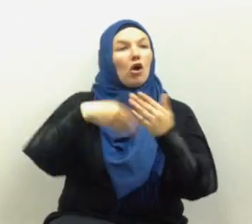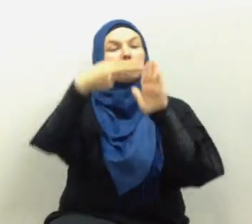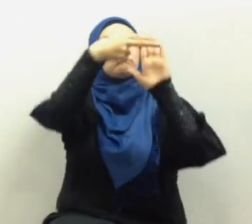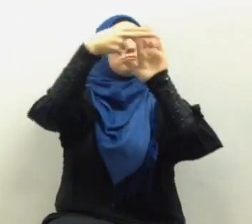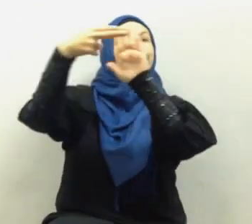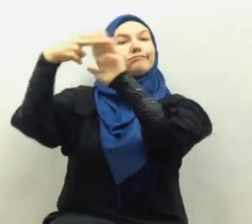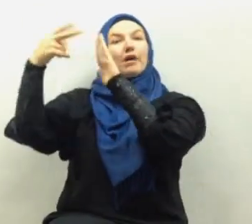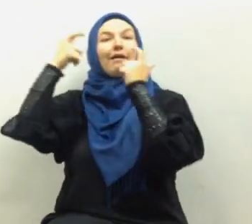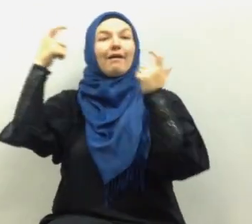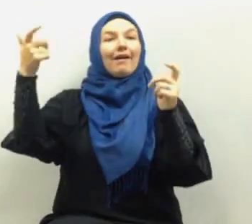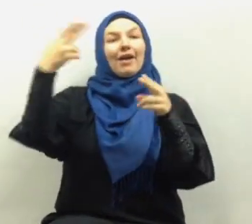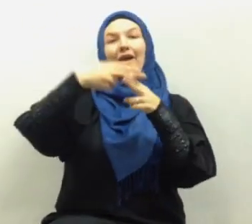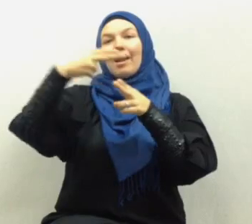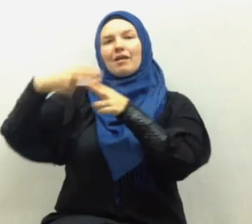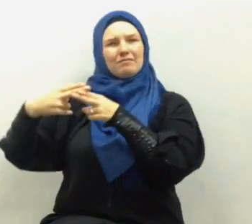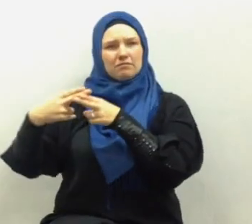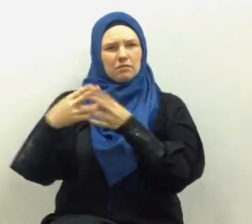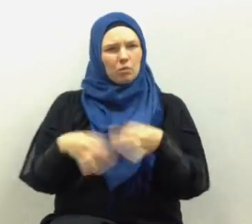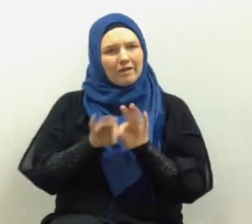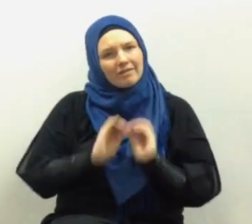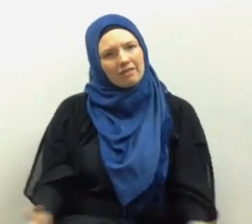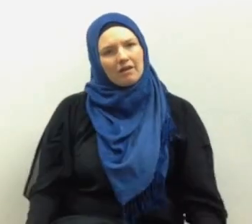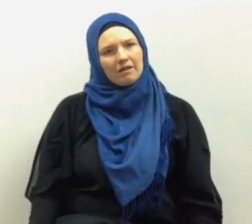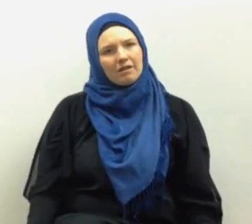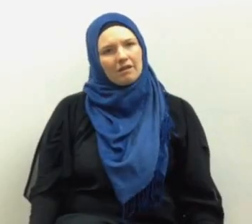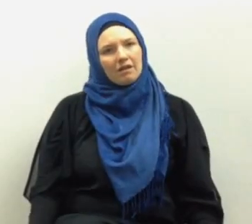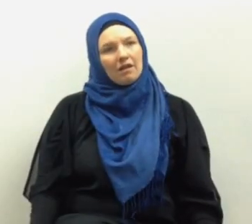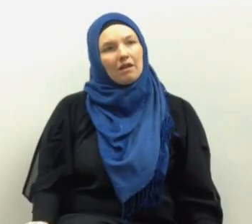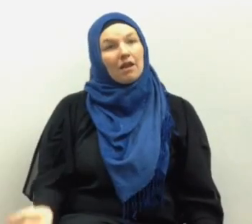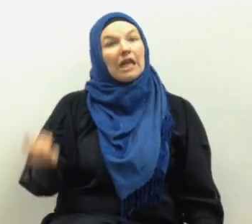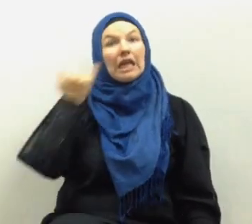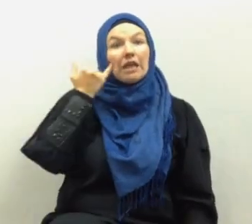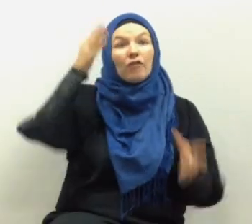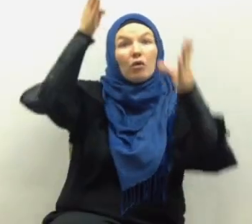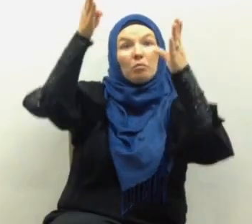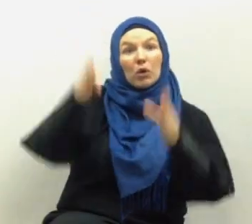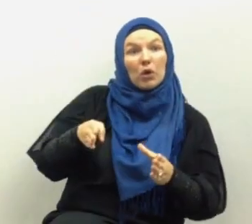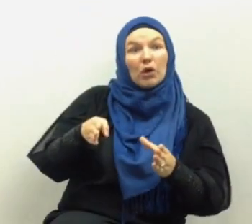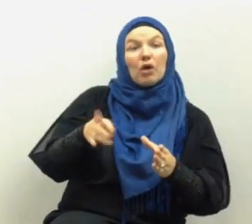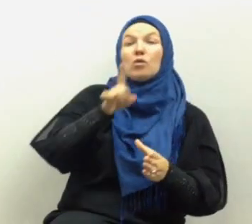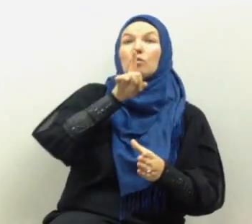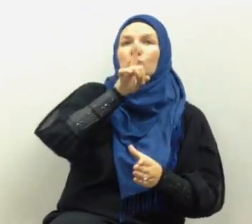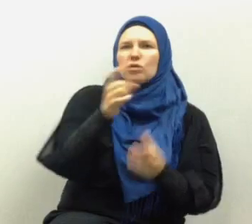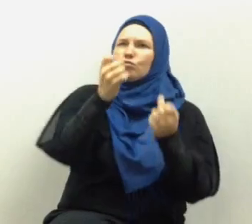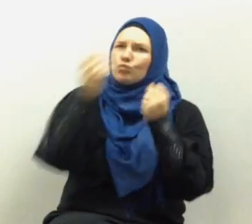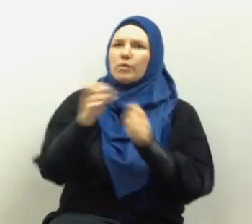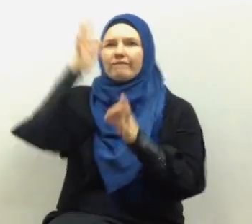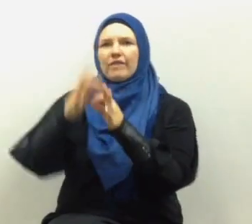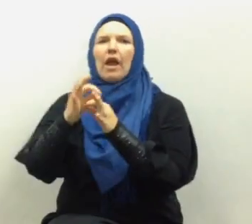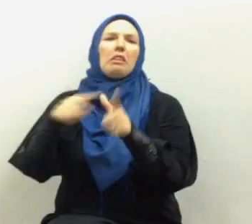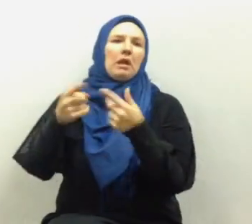titles are meaningless unless the person is rooted in